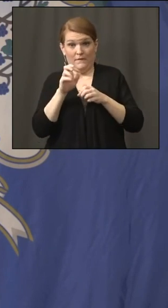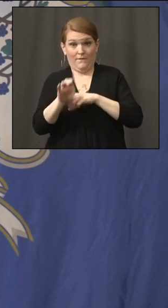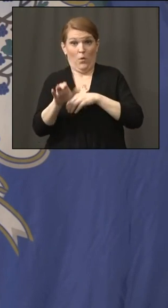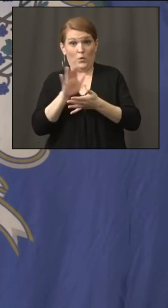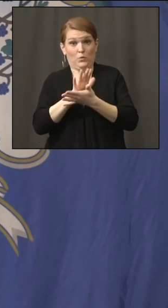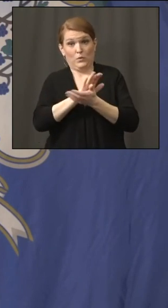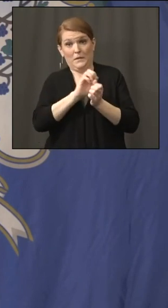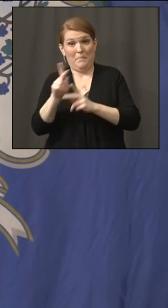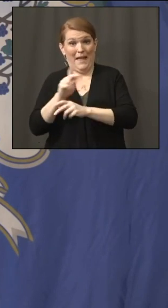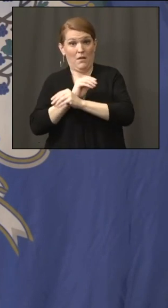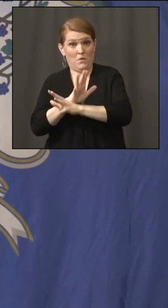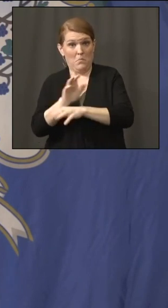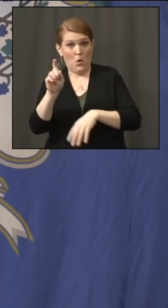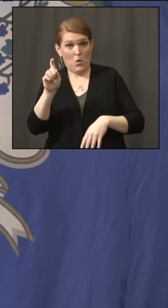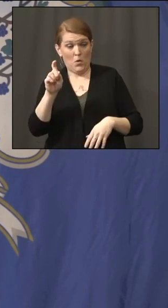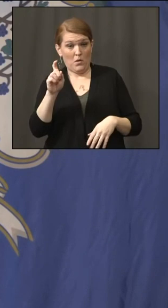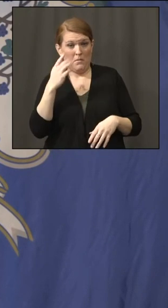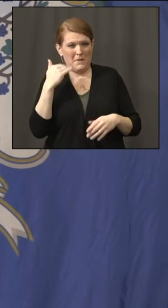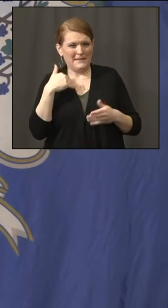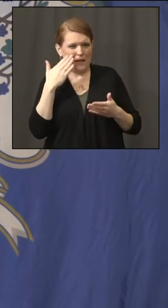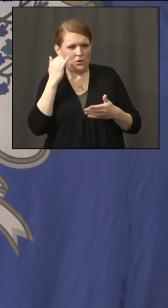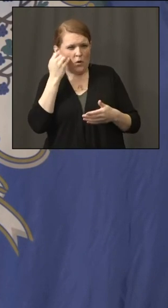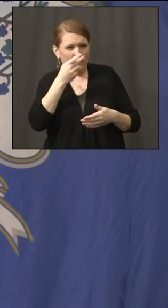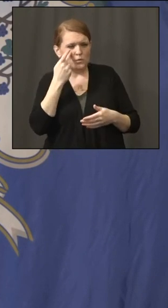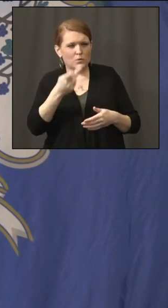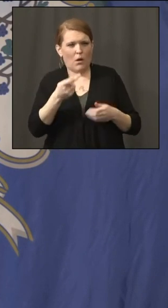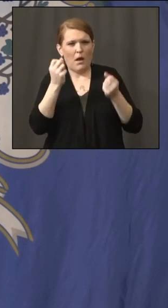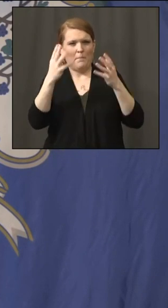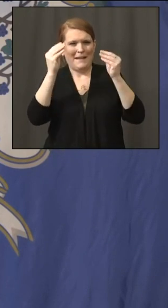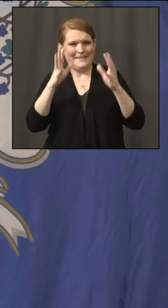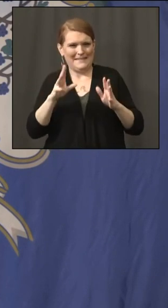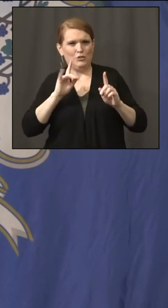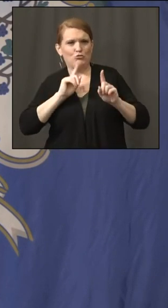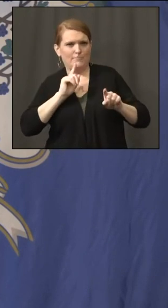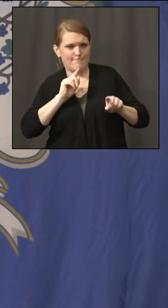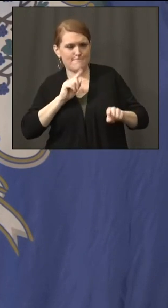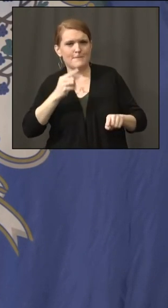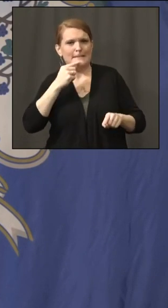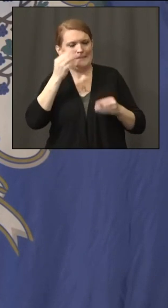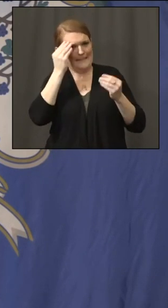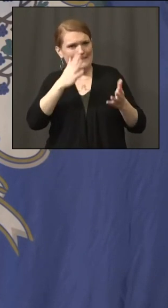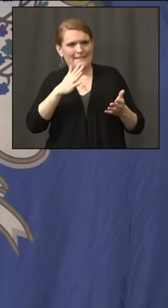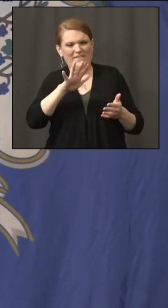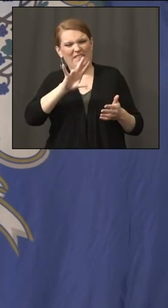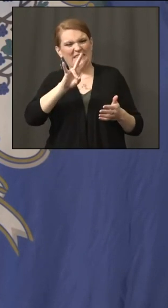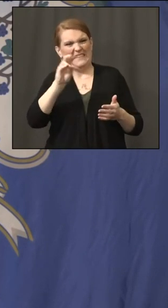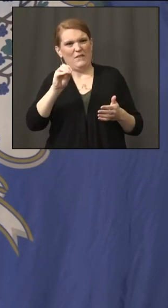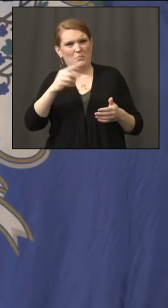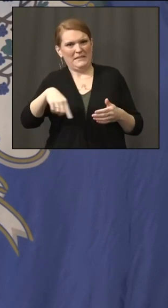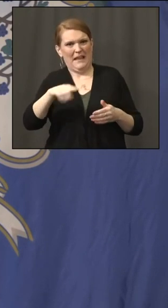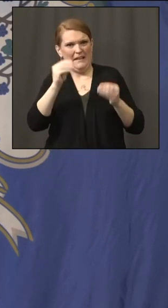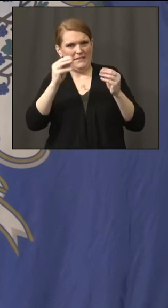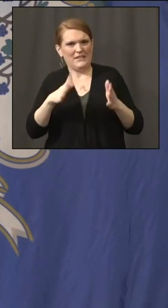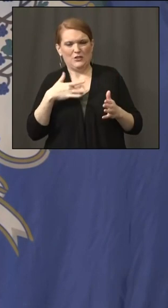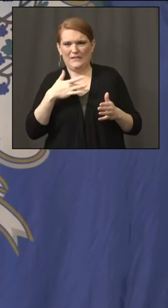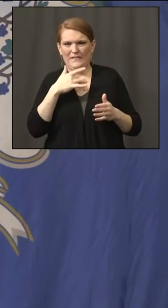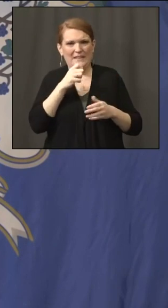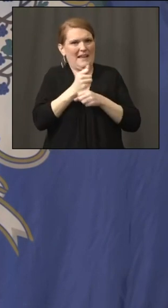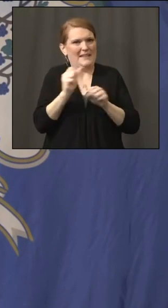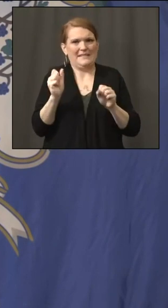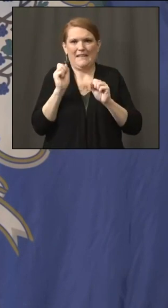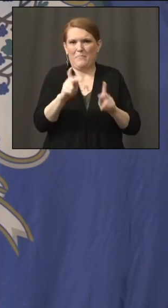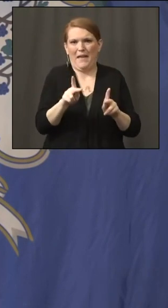seven percent saying they don't feel safe in the classroom and even more than that, wanting to shift online after break. Yeah.